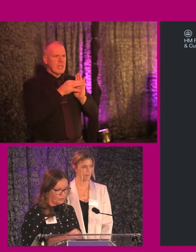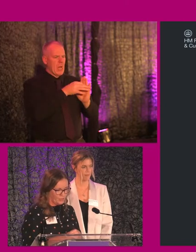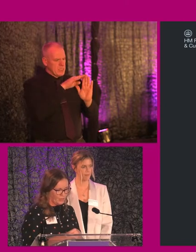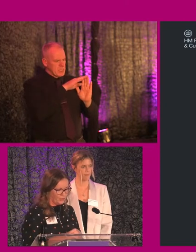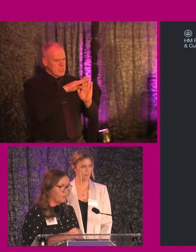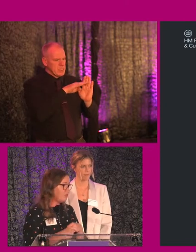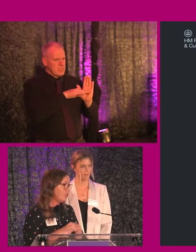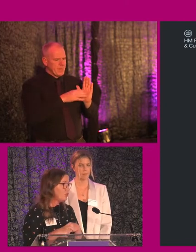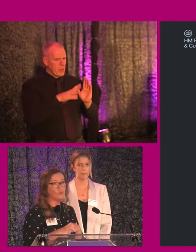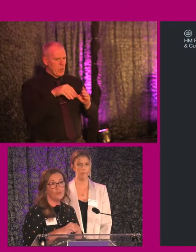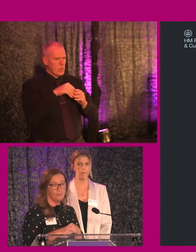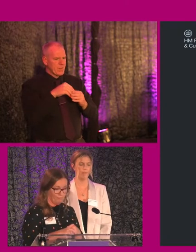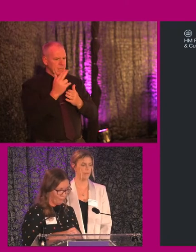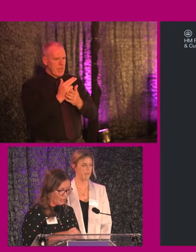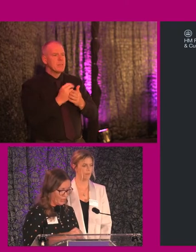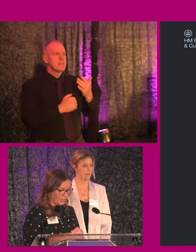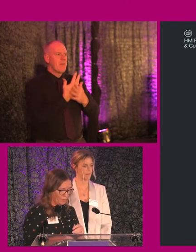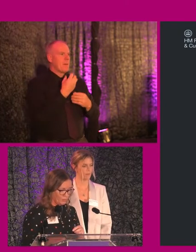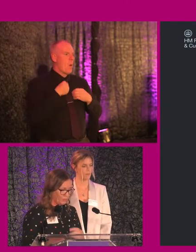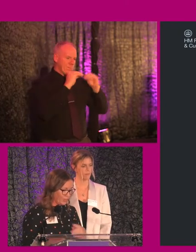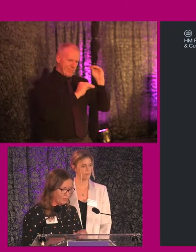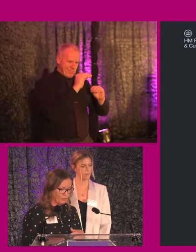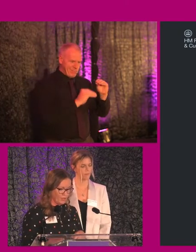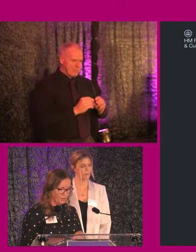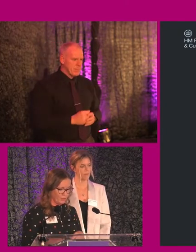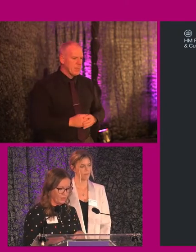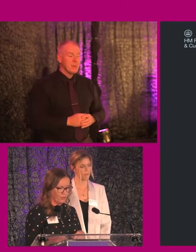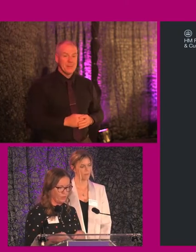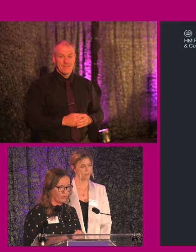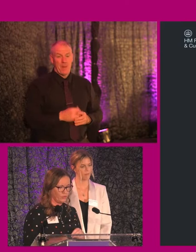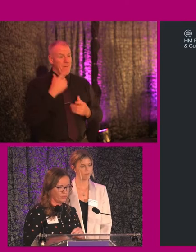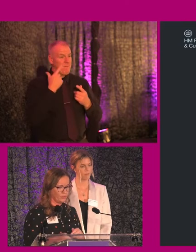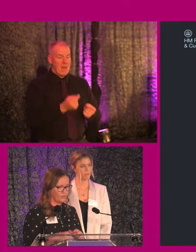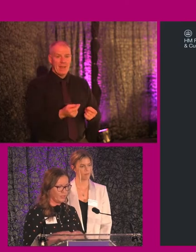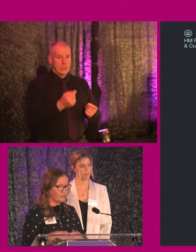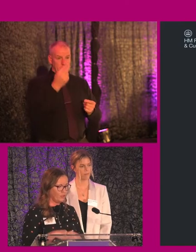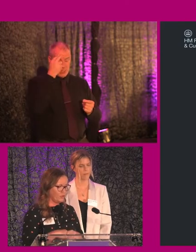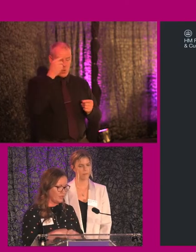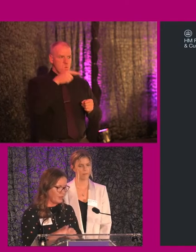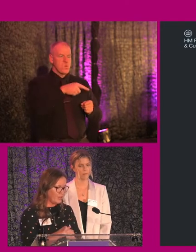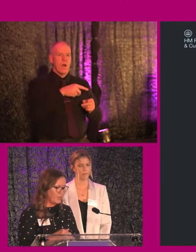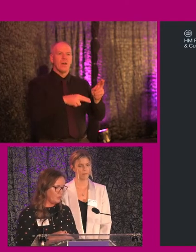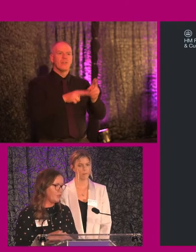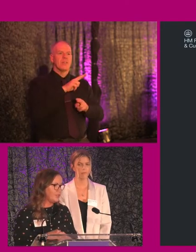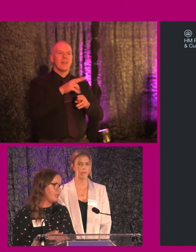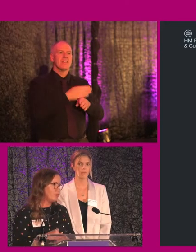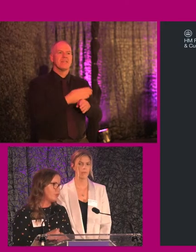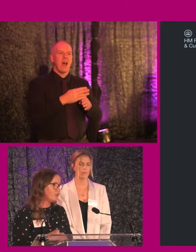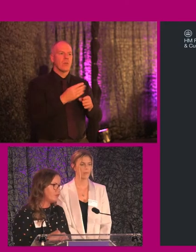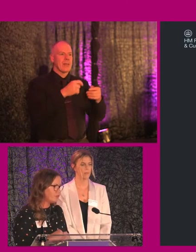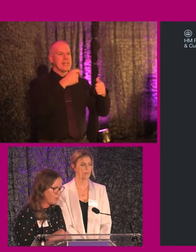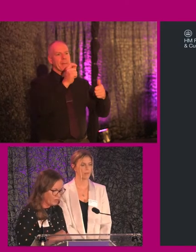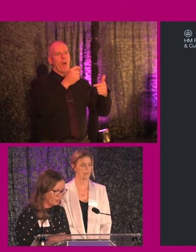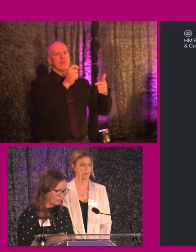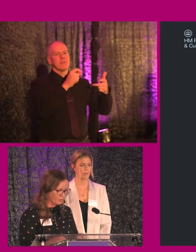inclusive design, so we developed our own. It was very clear very quickly that the approach to inclusive design should not start and end with a tick box